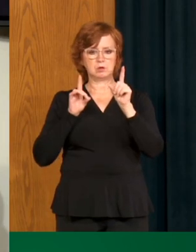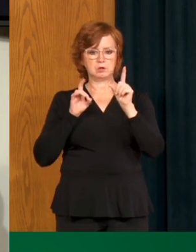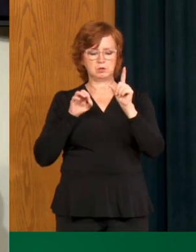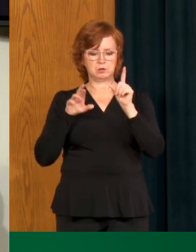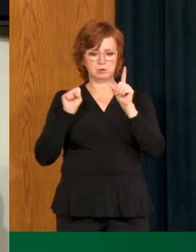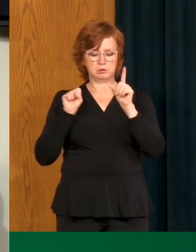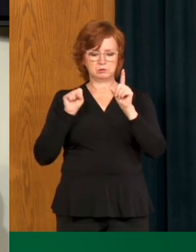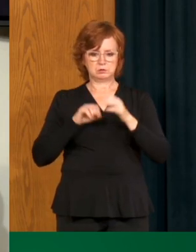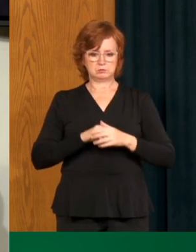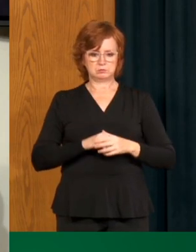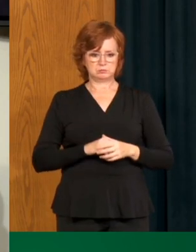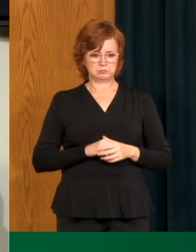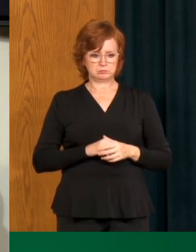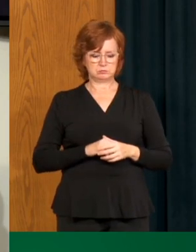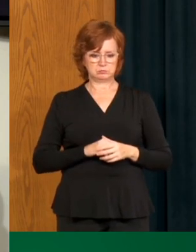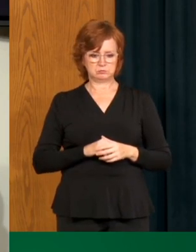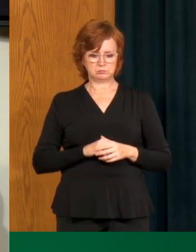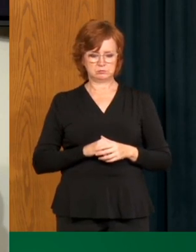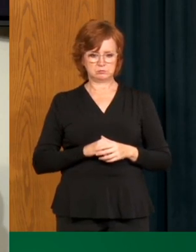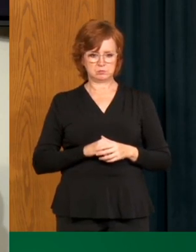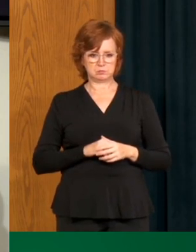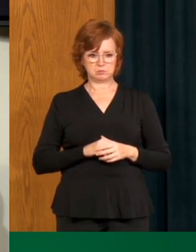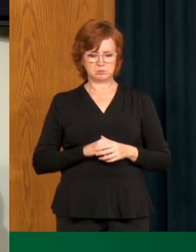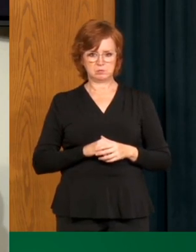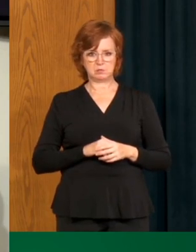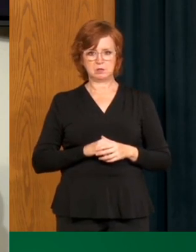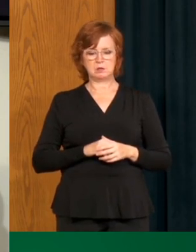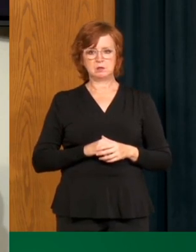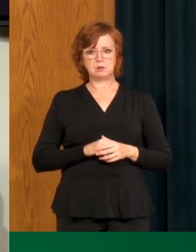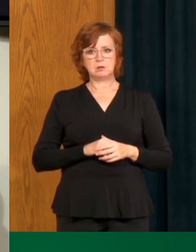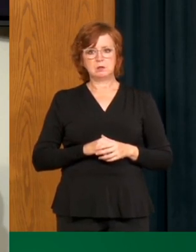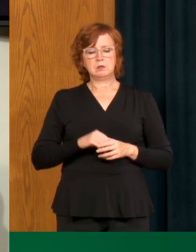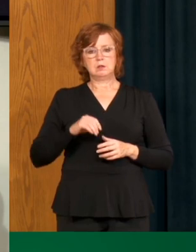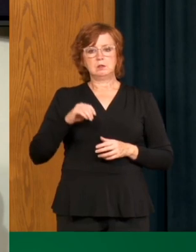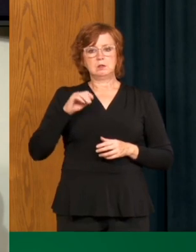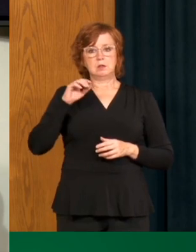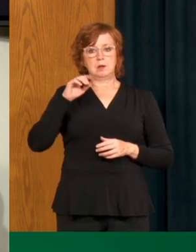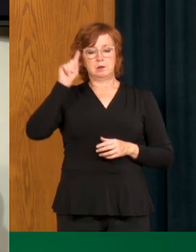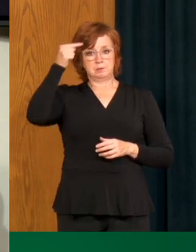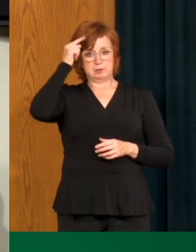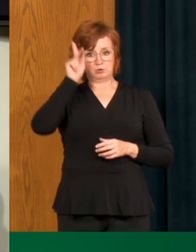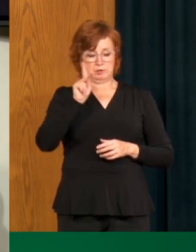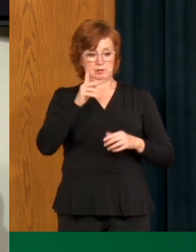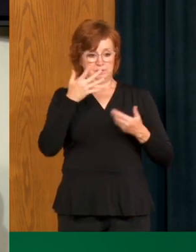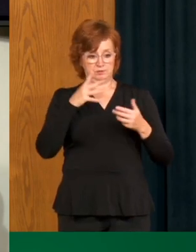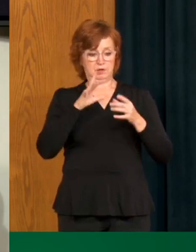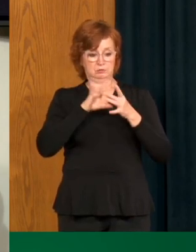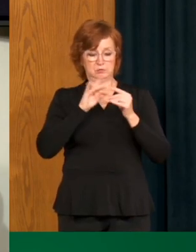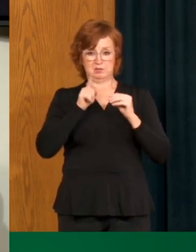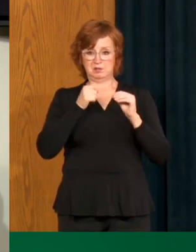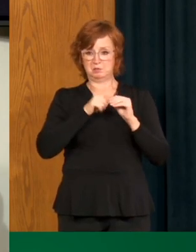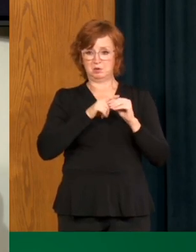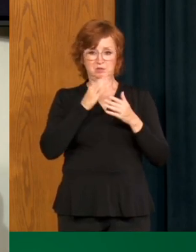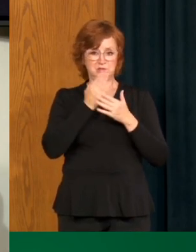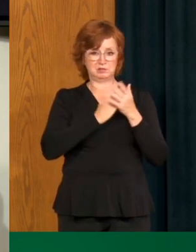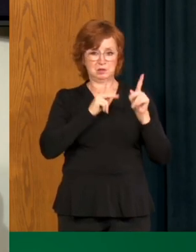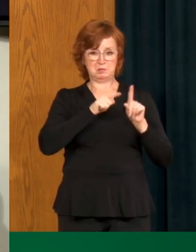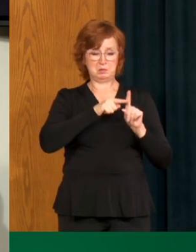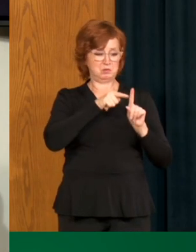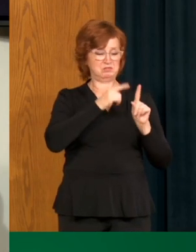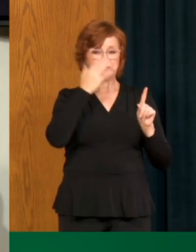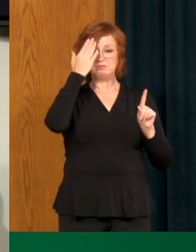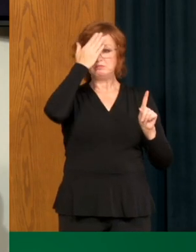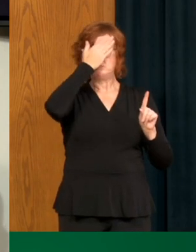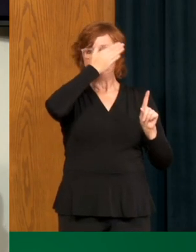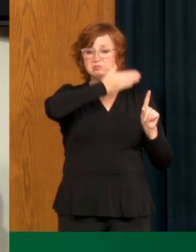Melissa Kading also mentioned discussions that have happened with human living settings about asymptomatic transmission. That is exactly why we